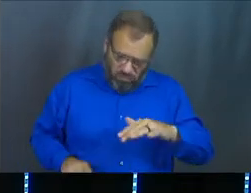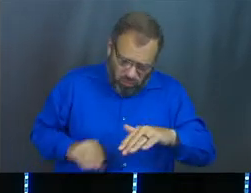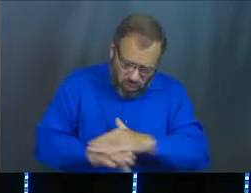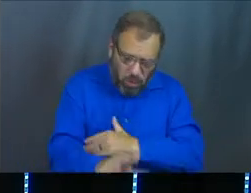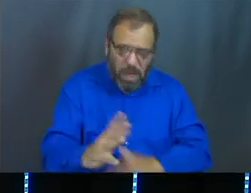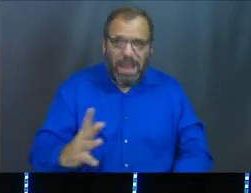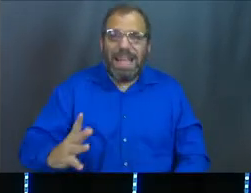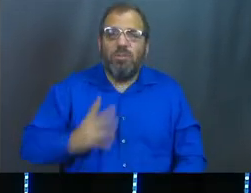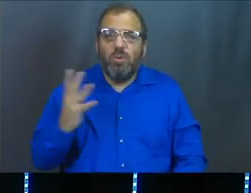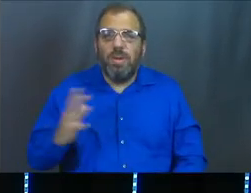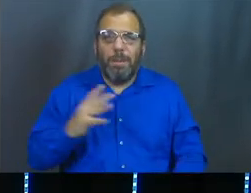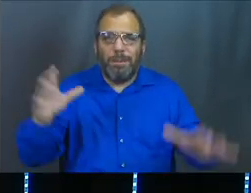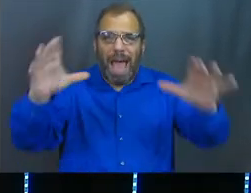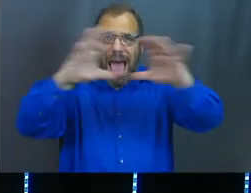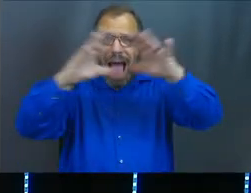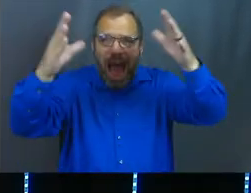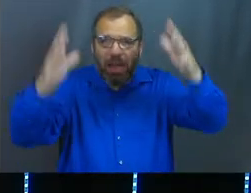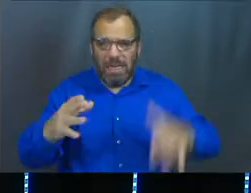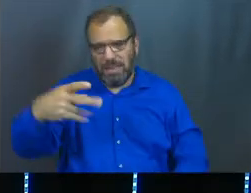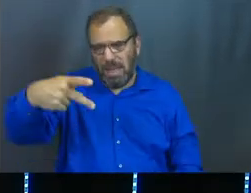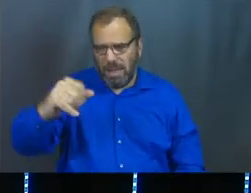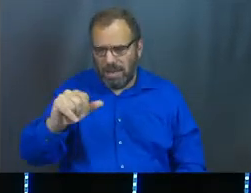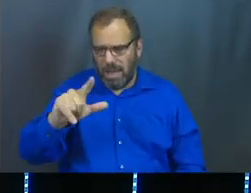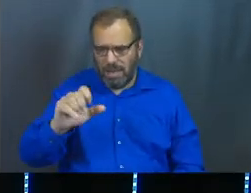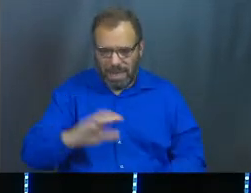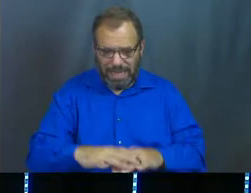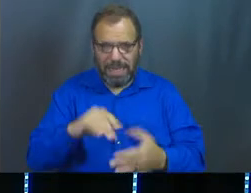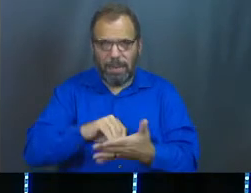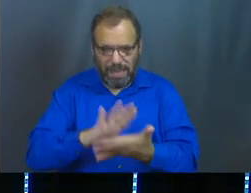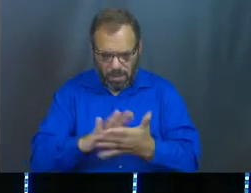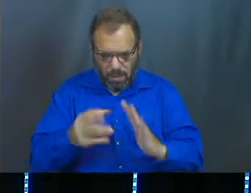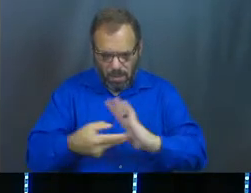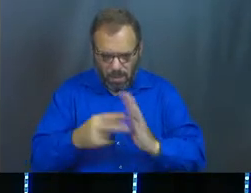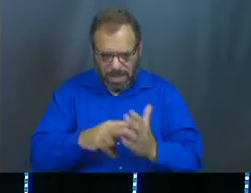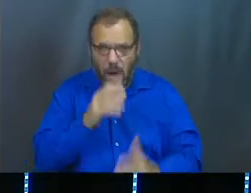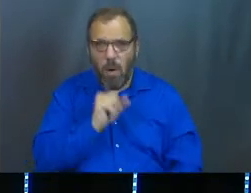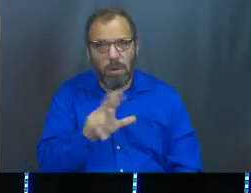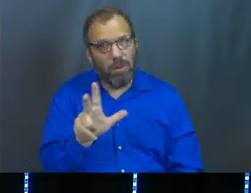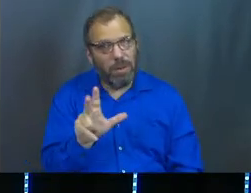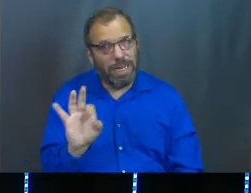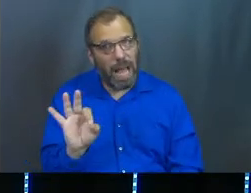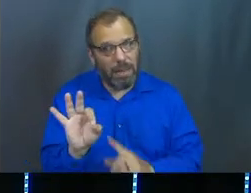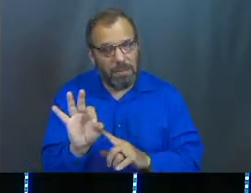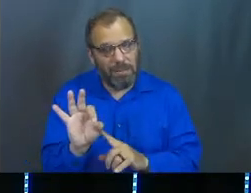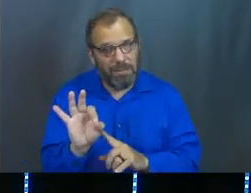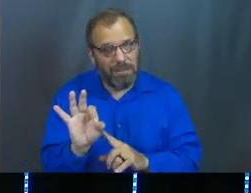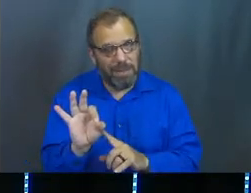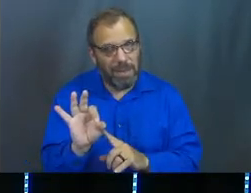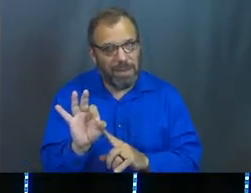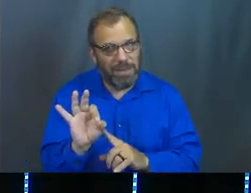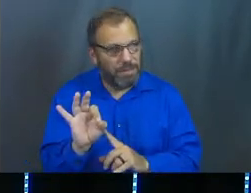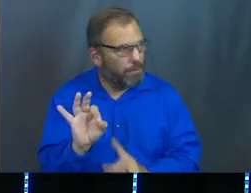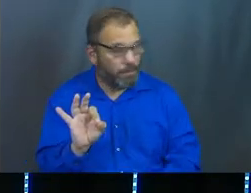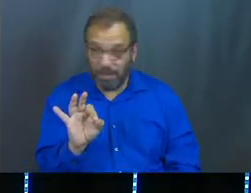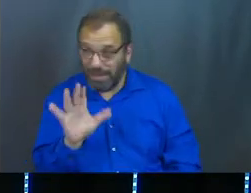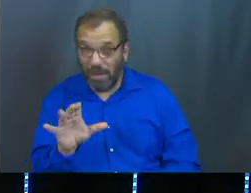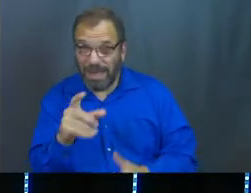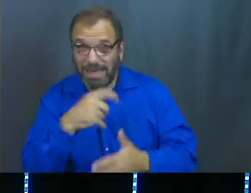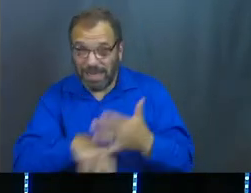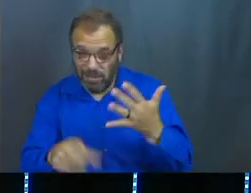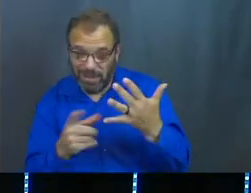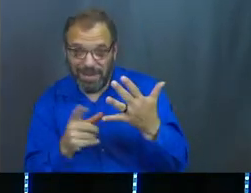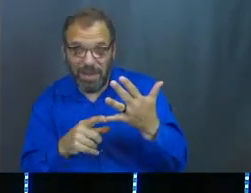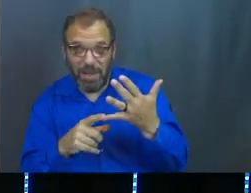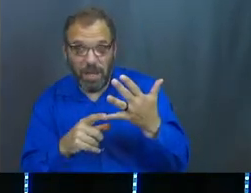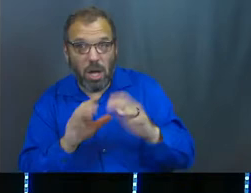the palace. And then I marked purpose at age 39, and that's a little hint at next week,